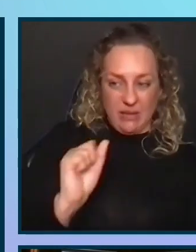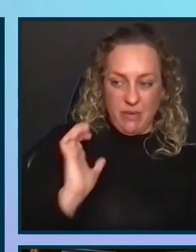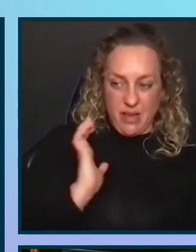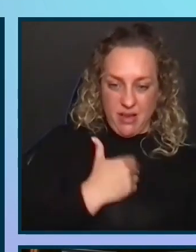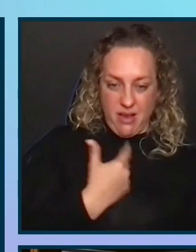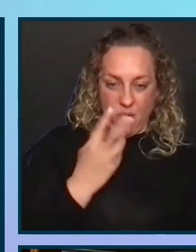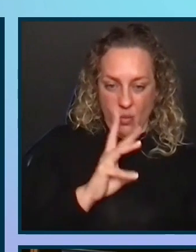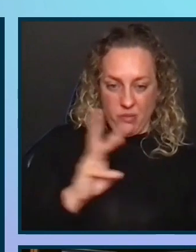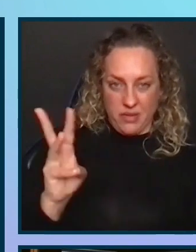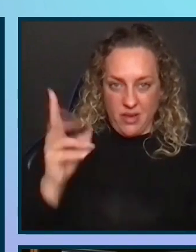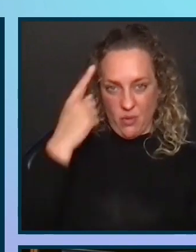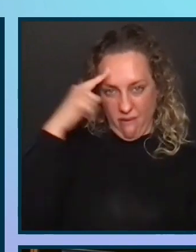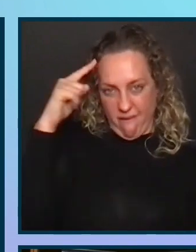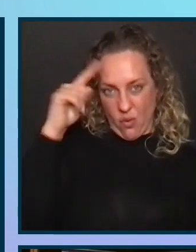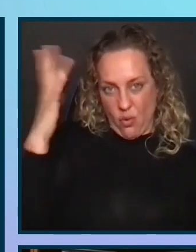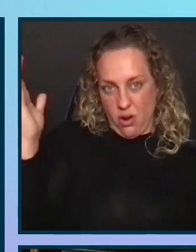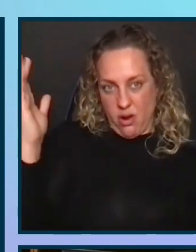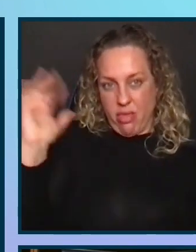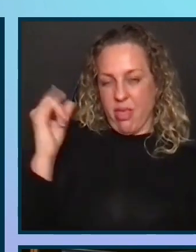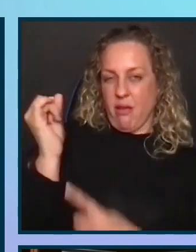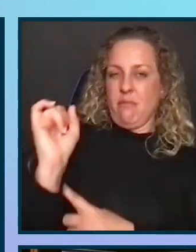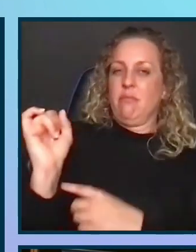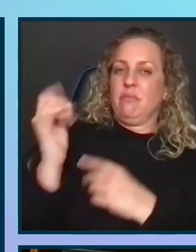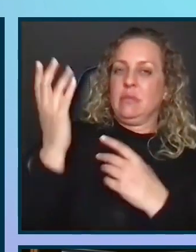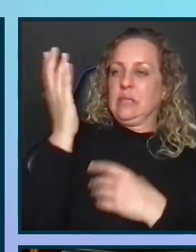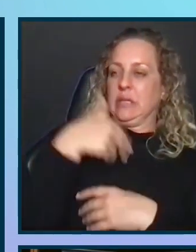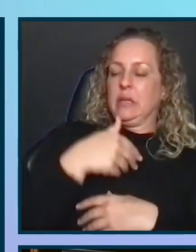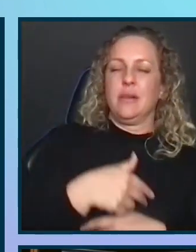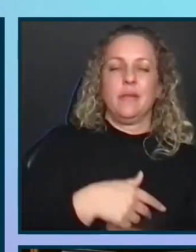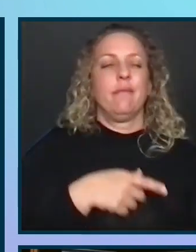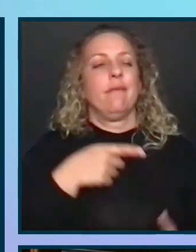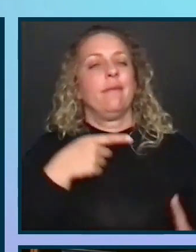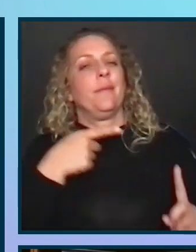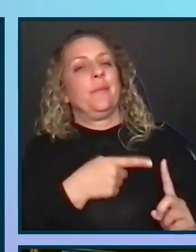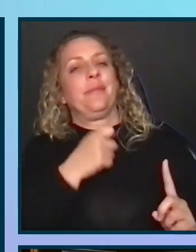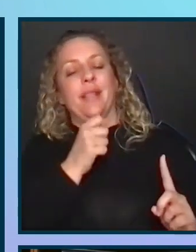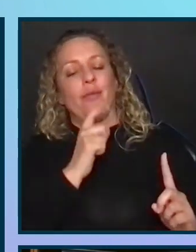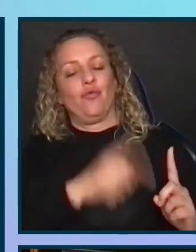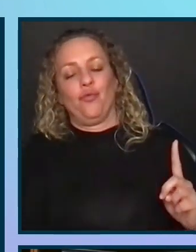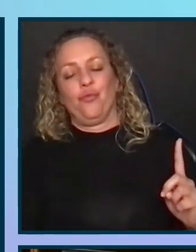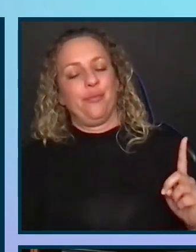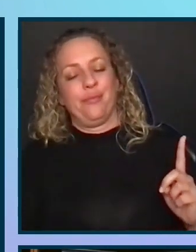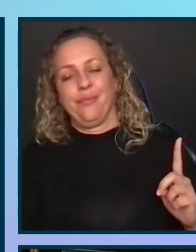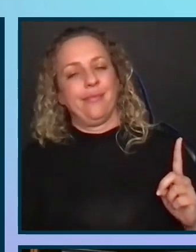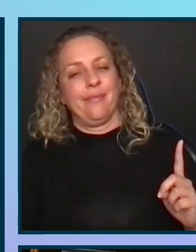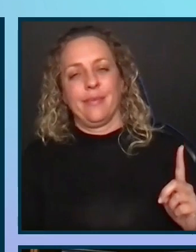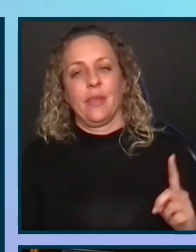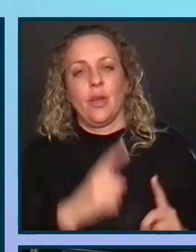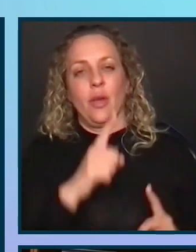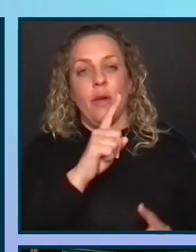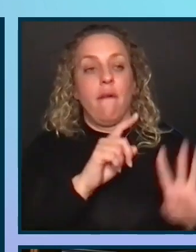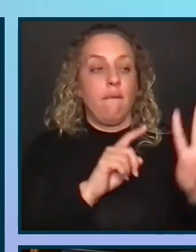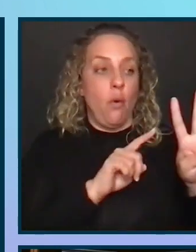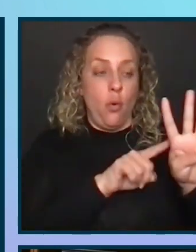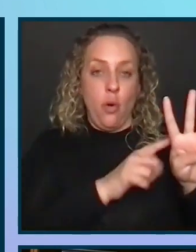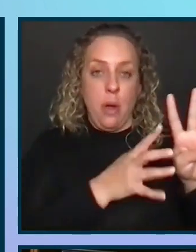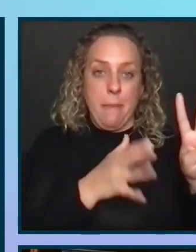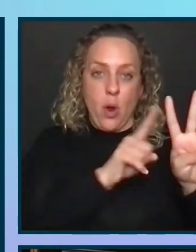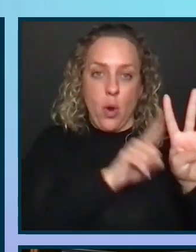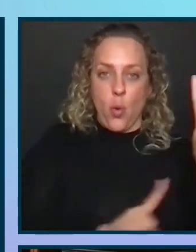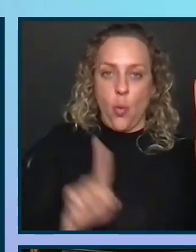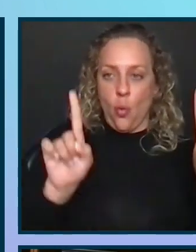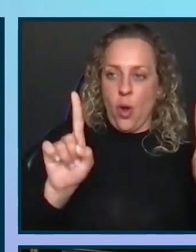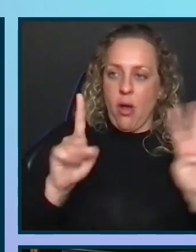that use our website. First, I want to point out that the statement is not true. One in four Americans self-identify as having a